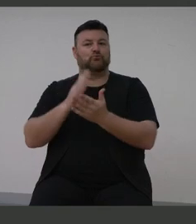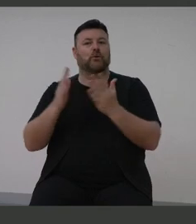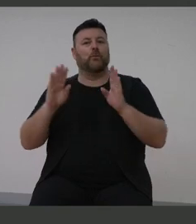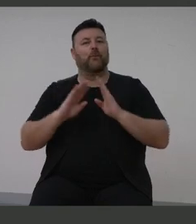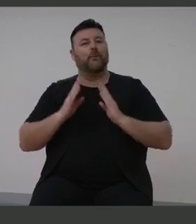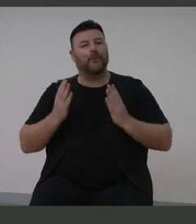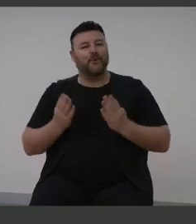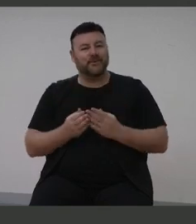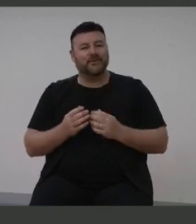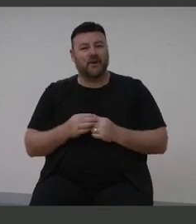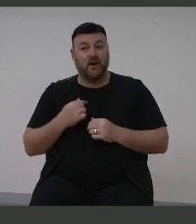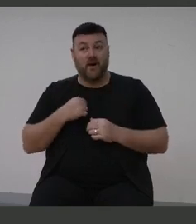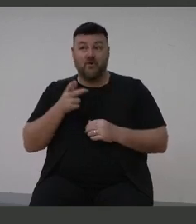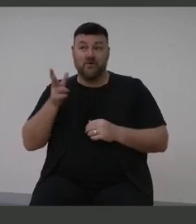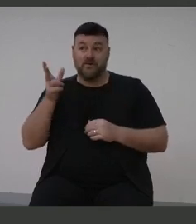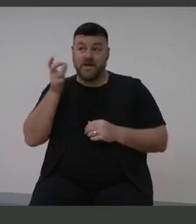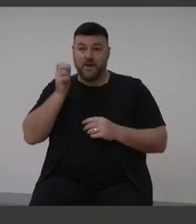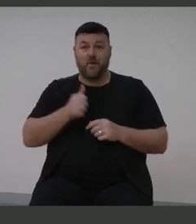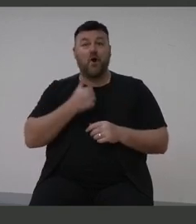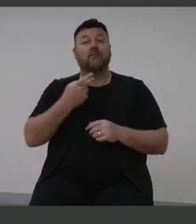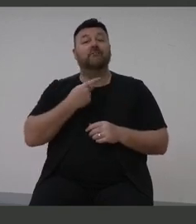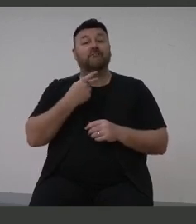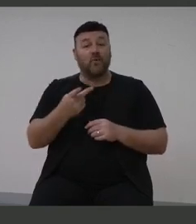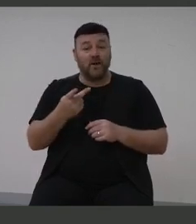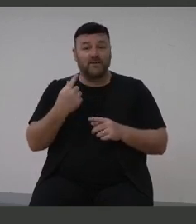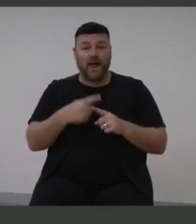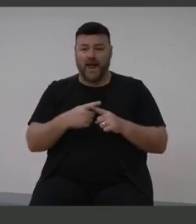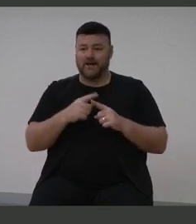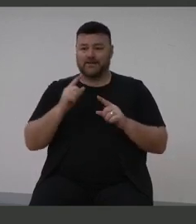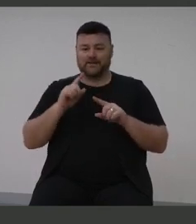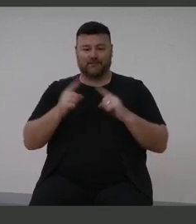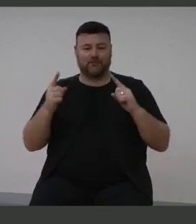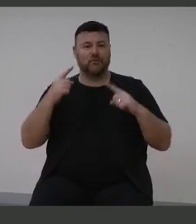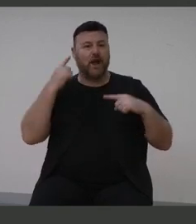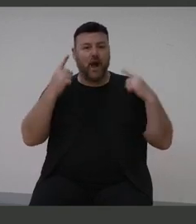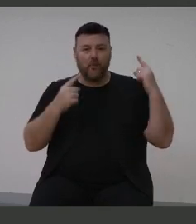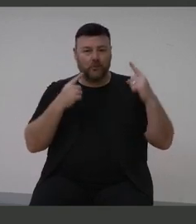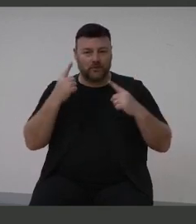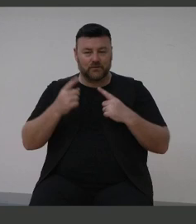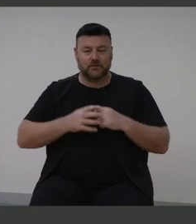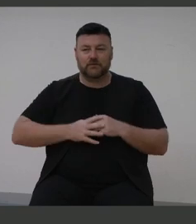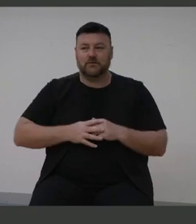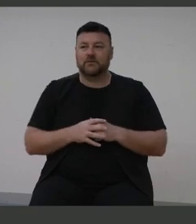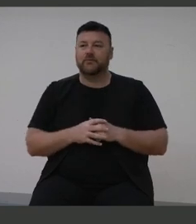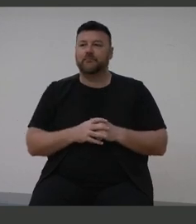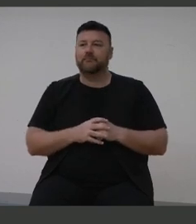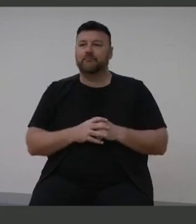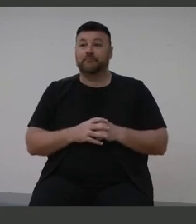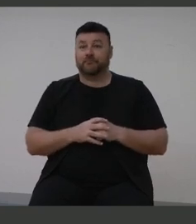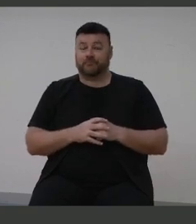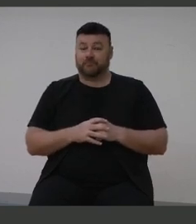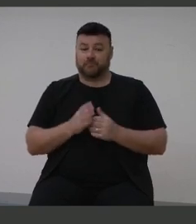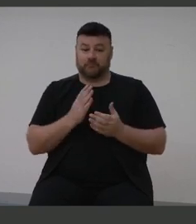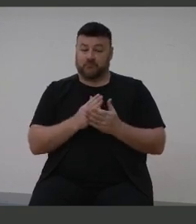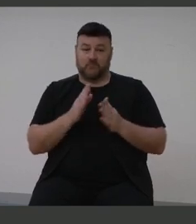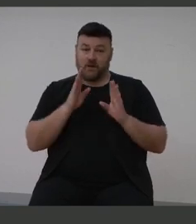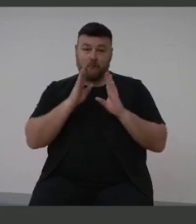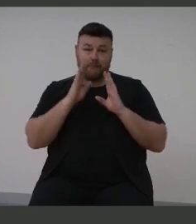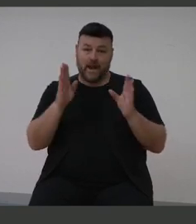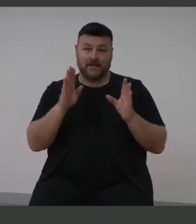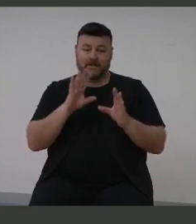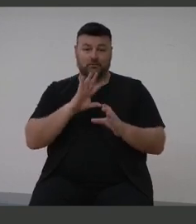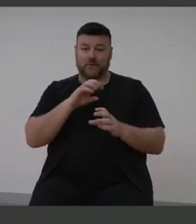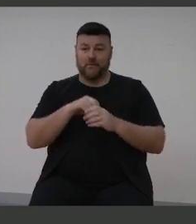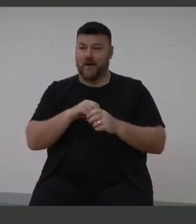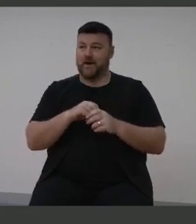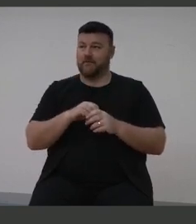And I could hear my voice again and the sounds around me. So it was amazing to be a part